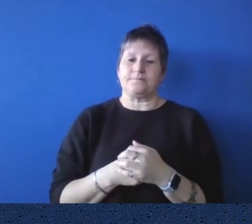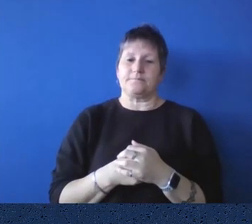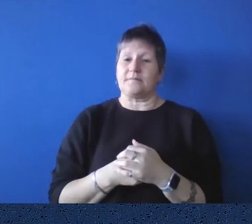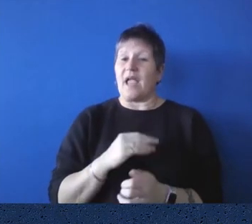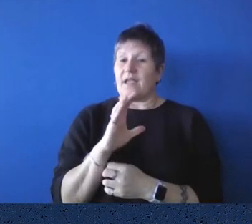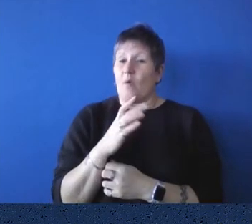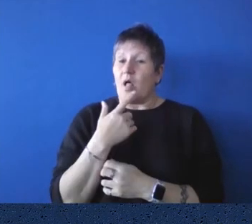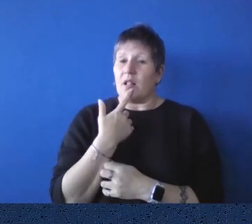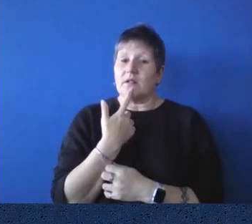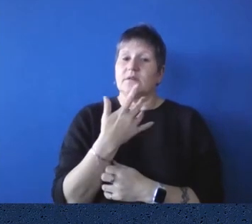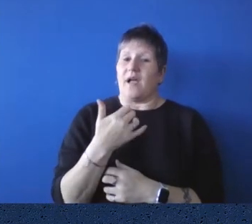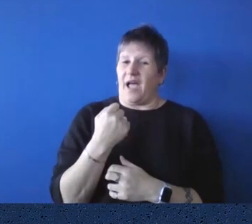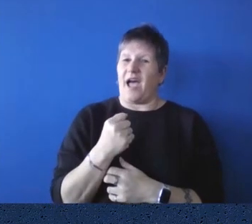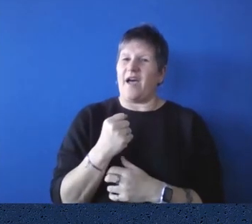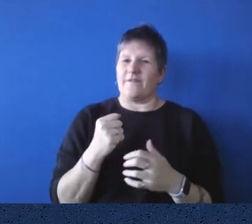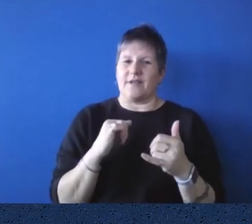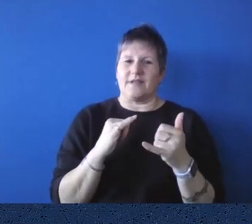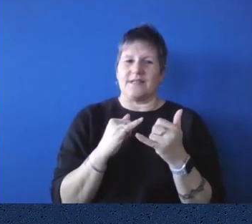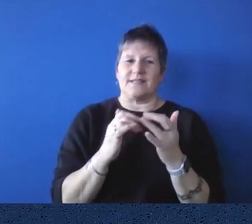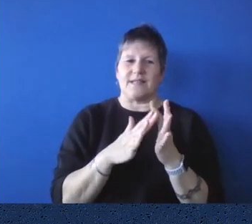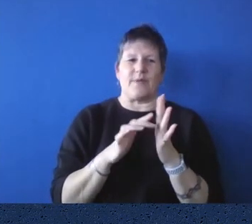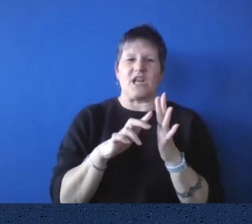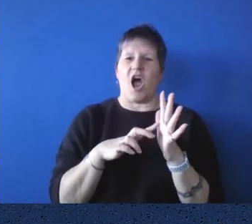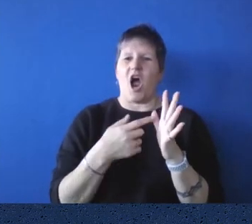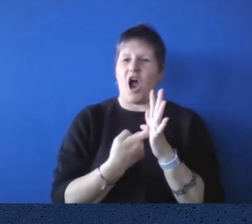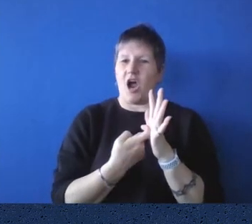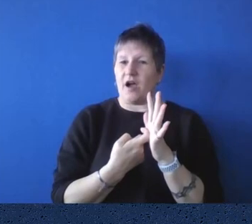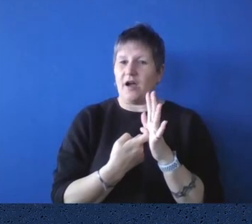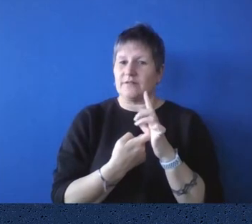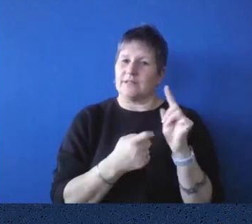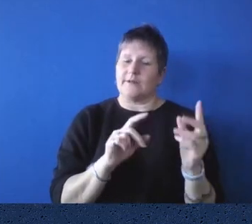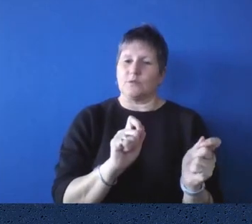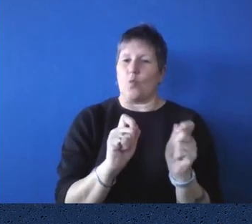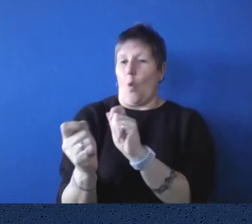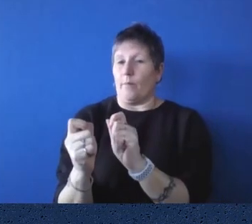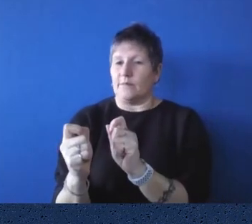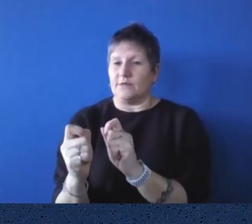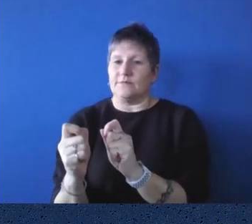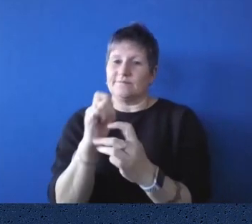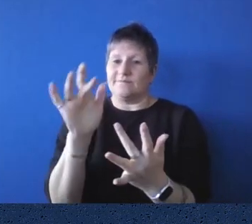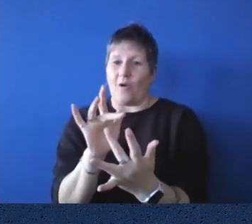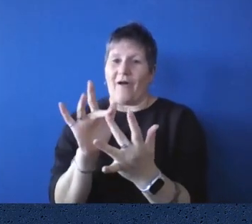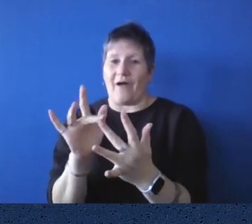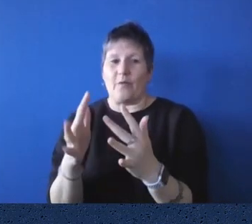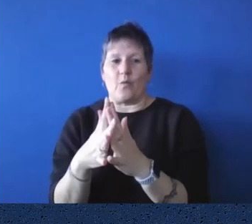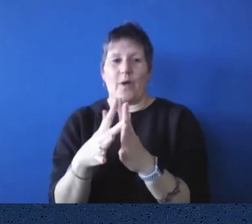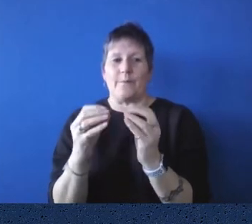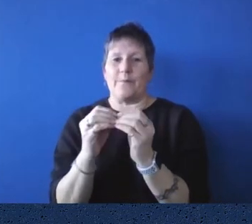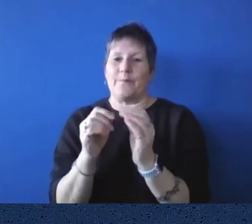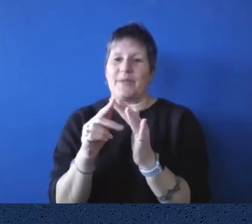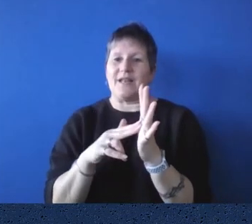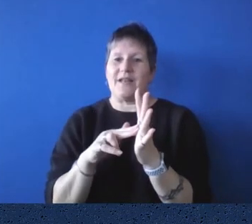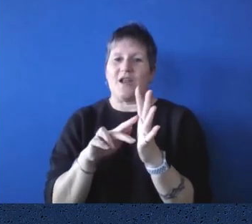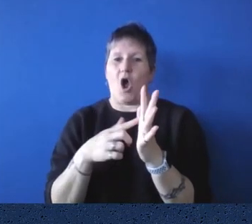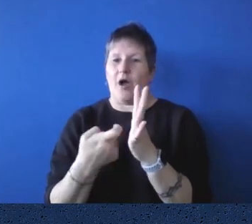seminars, which used to be in here all the time. they've gone to webinars and I'm sure people have seen those webinars, um, before